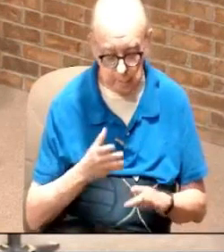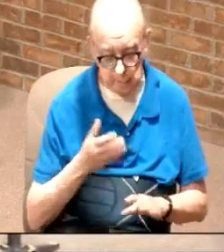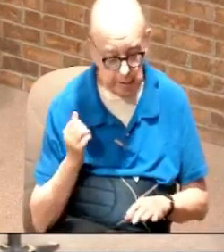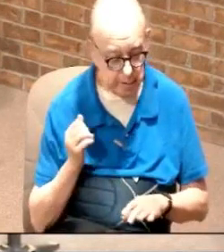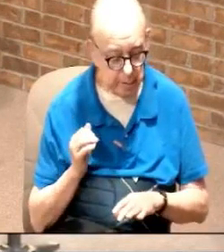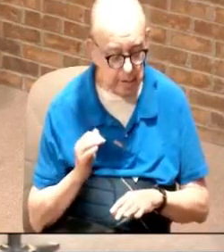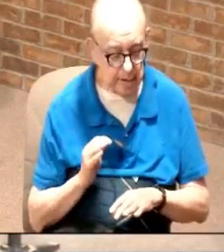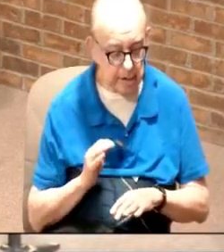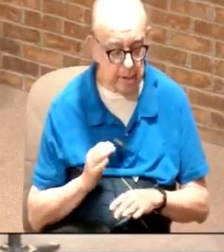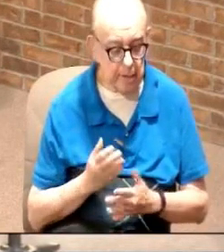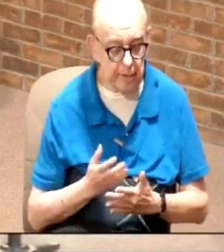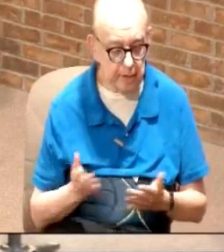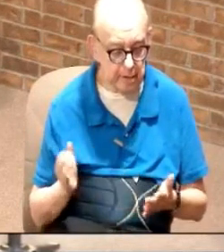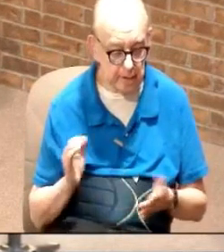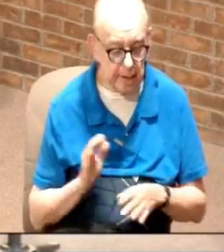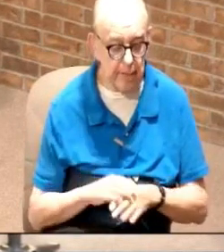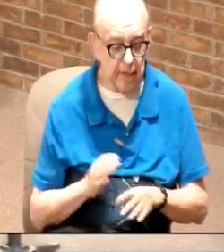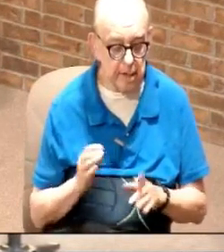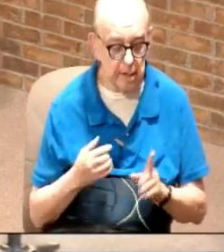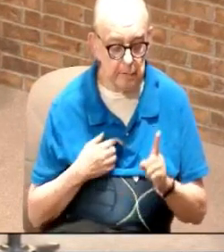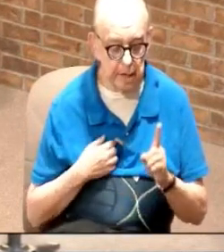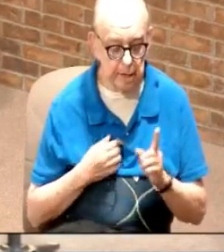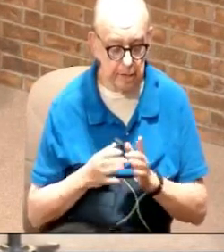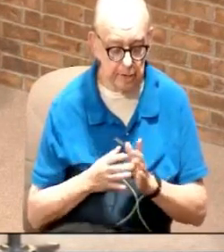things than me